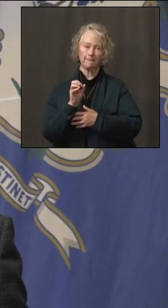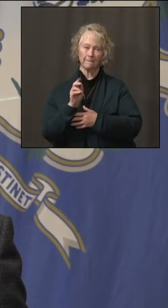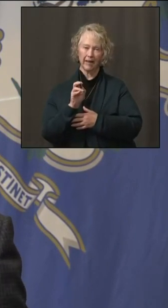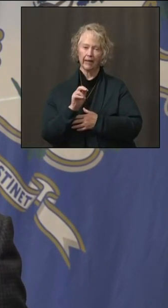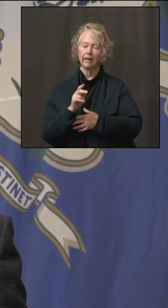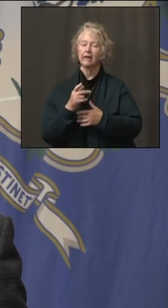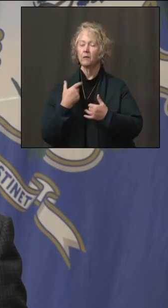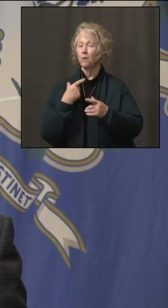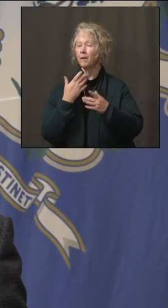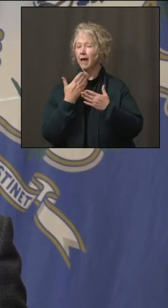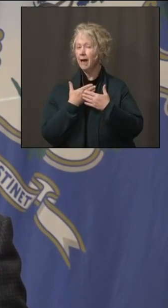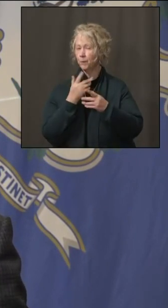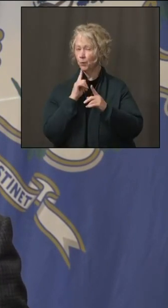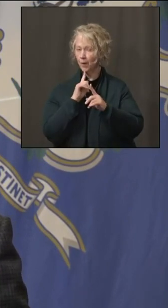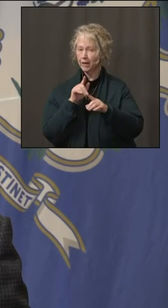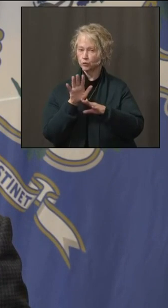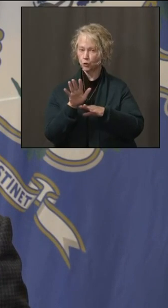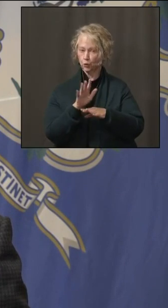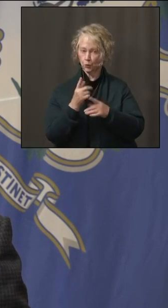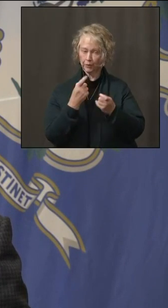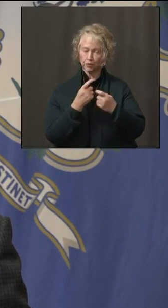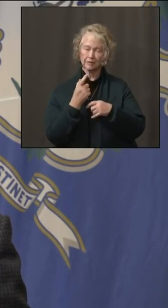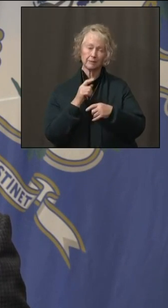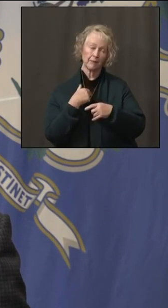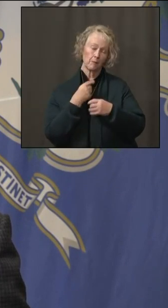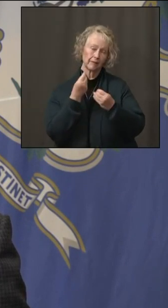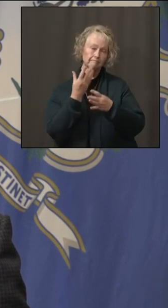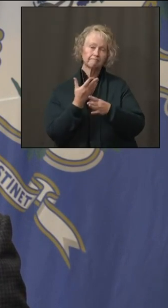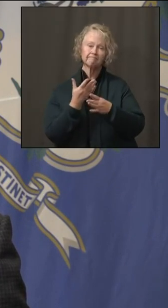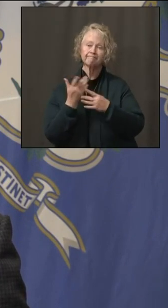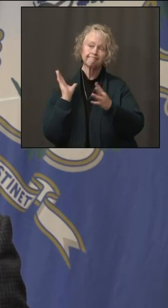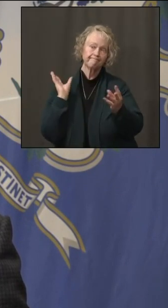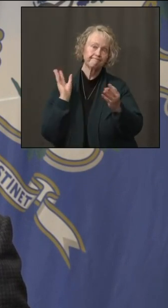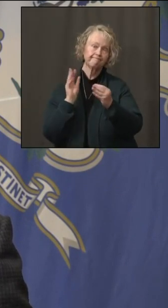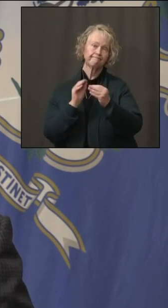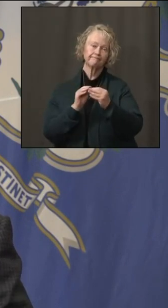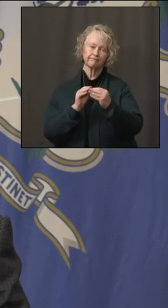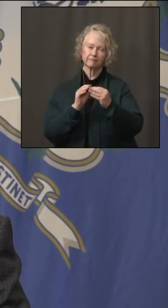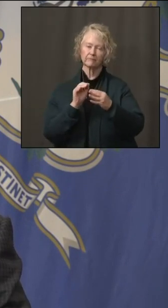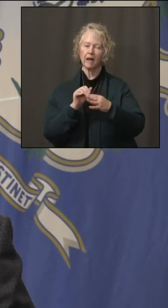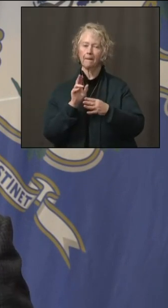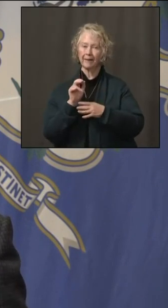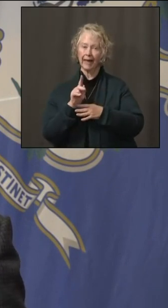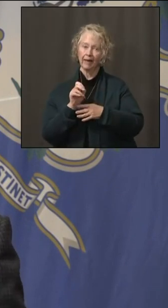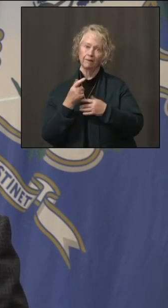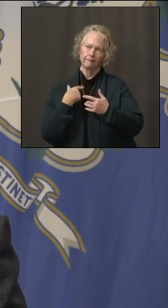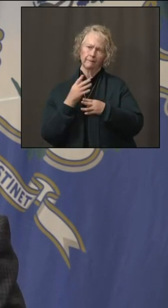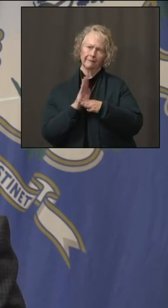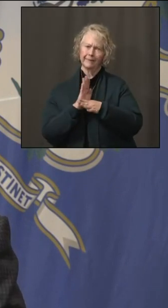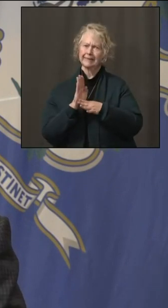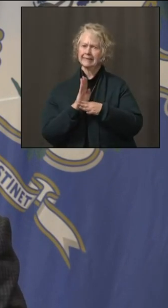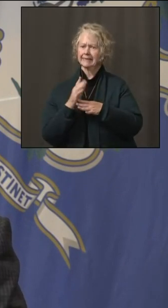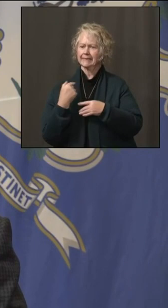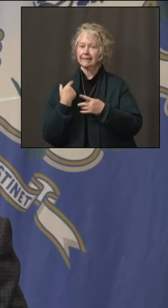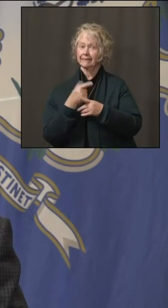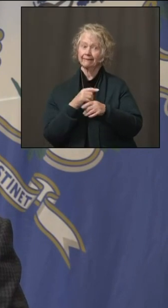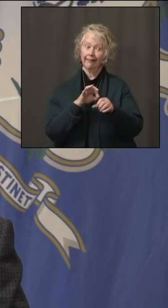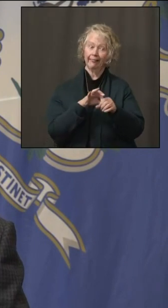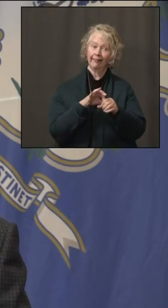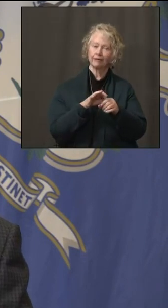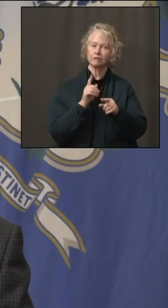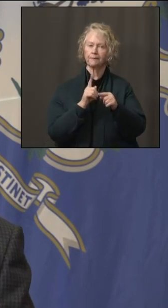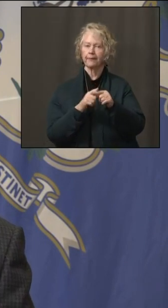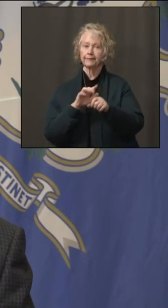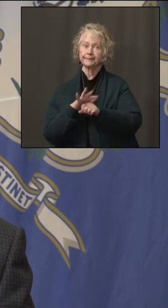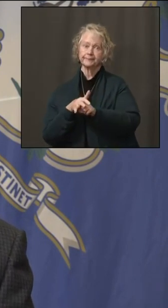update on where we are in COVID. It's been a busy few days in our country, both with the election and what's going on with the pandemic.